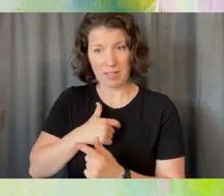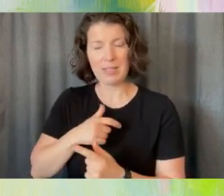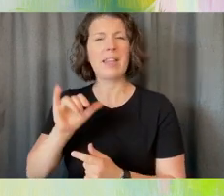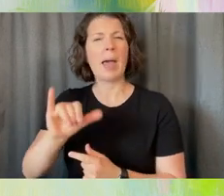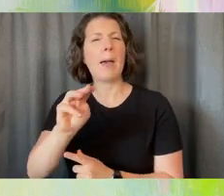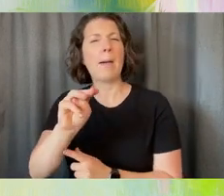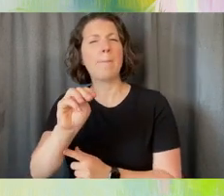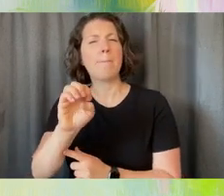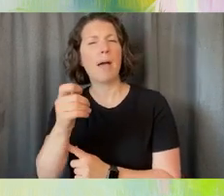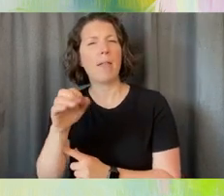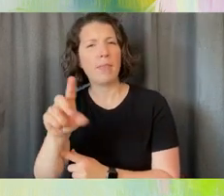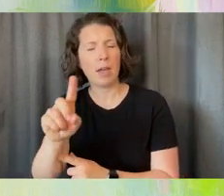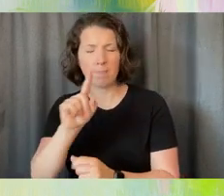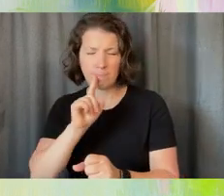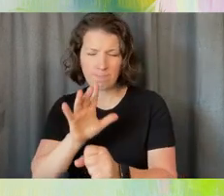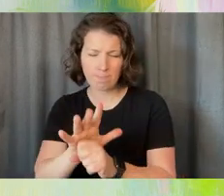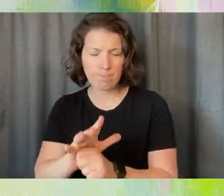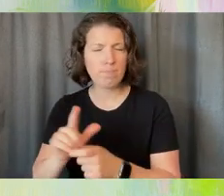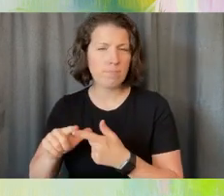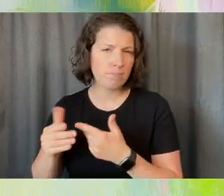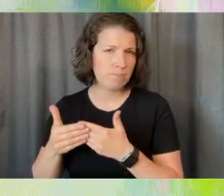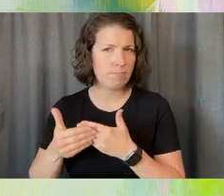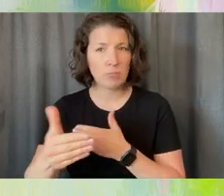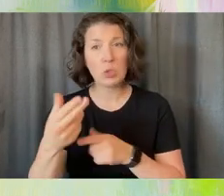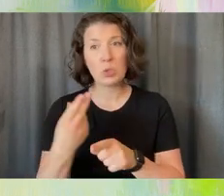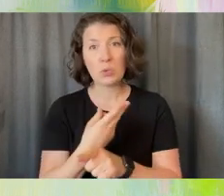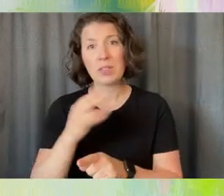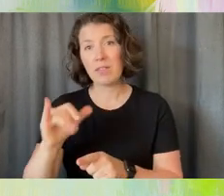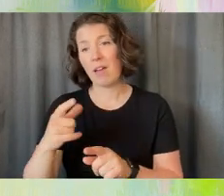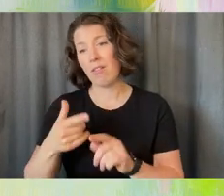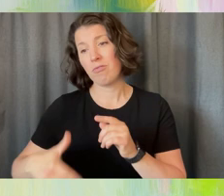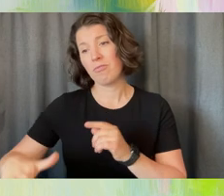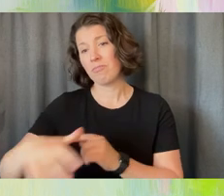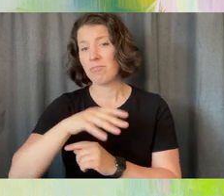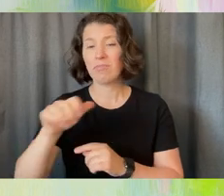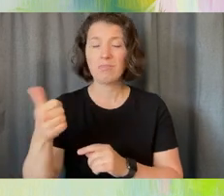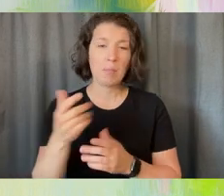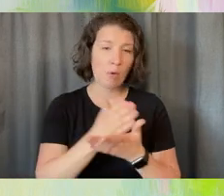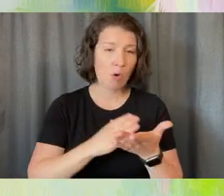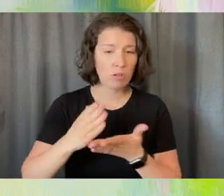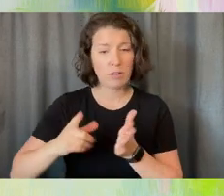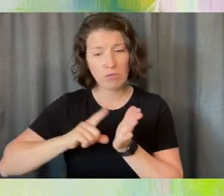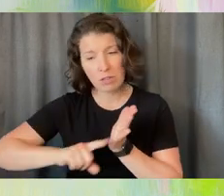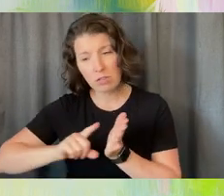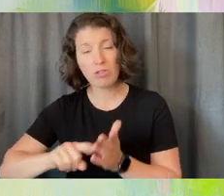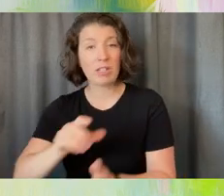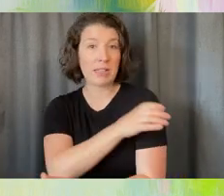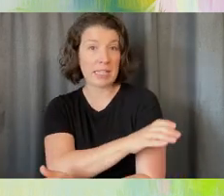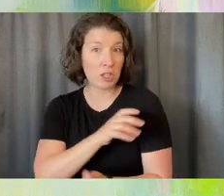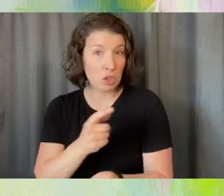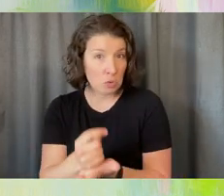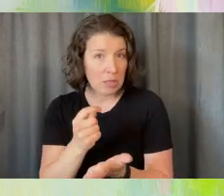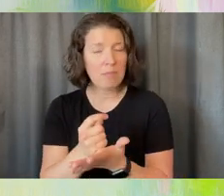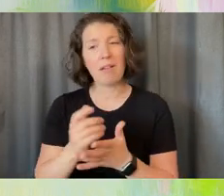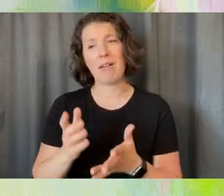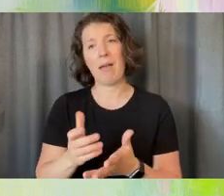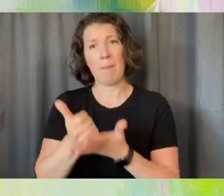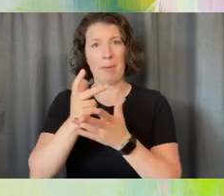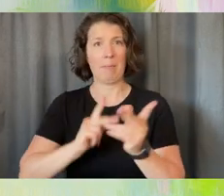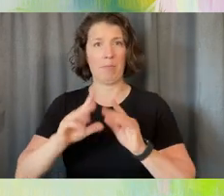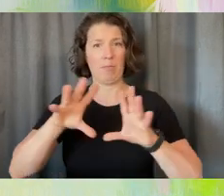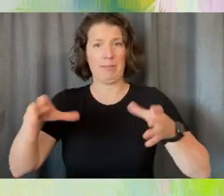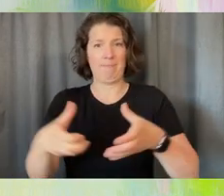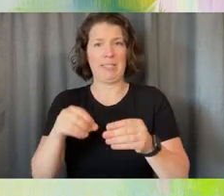more and more across all dimensions of research, clinical treatment, and helping people be in community. So Cindy